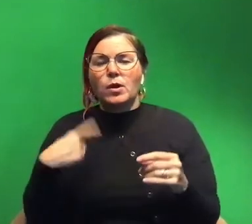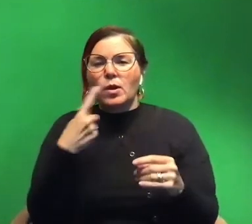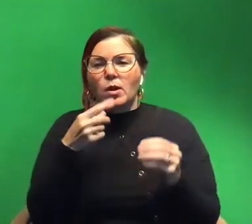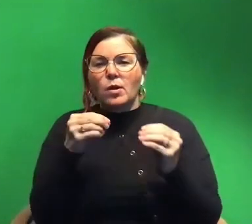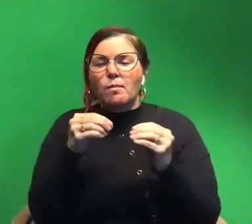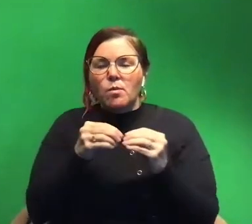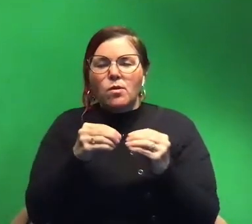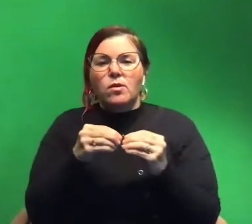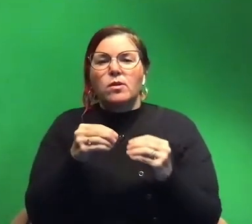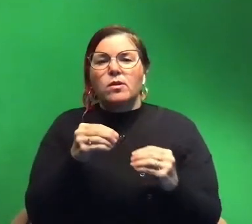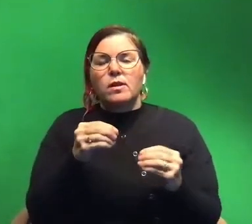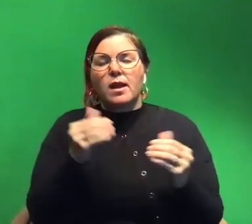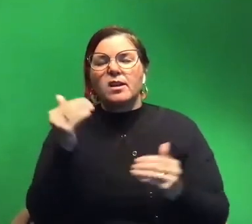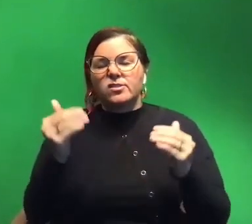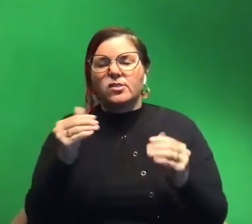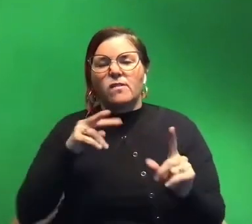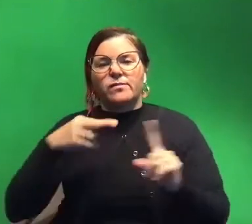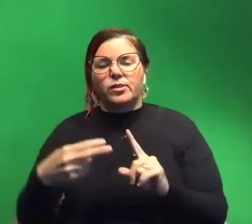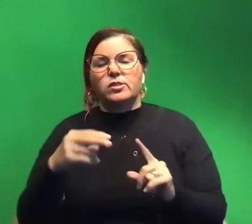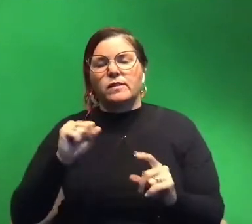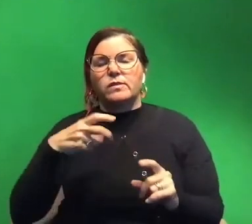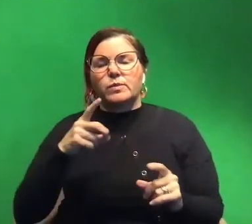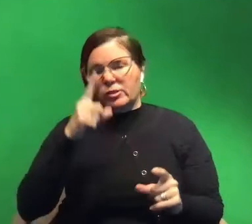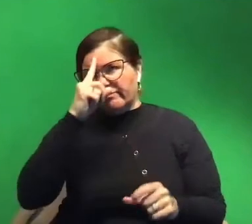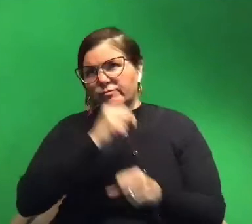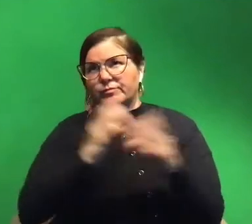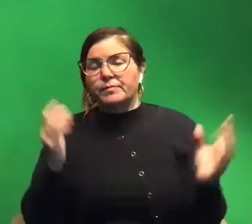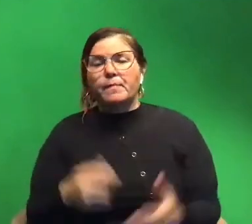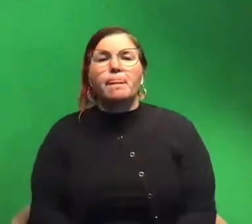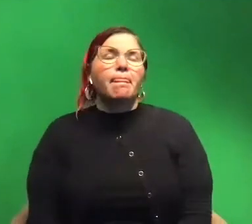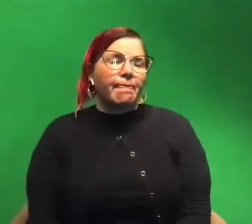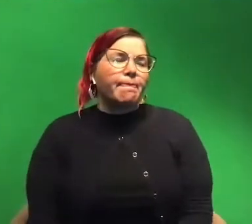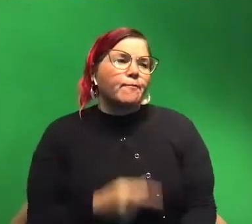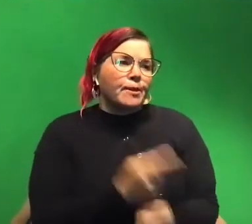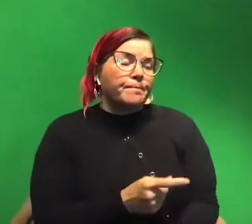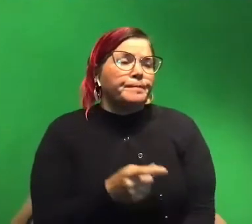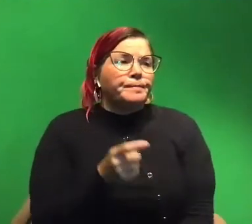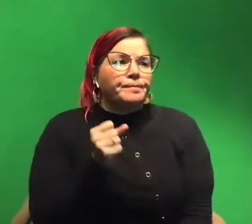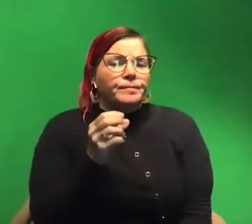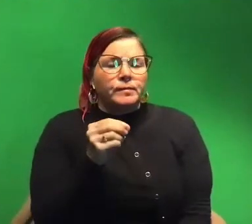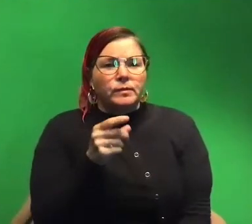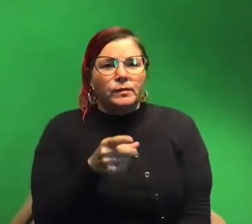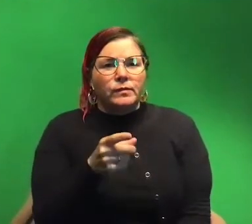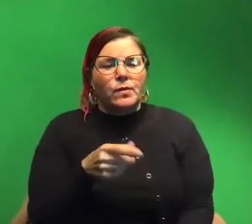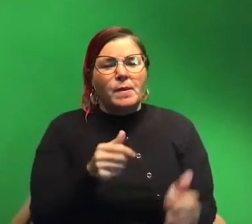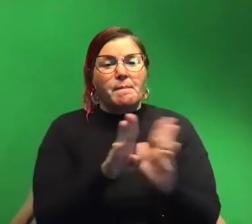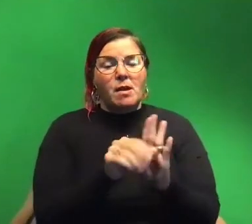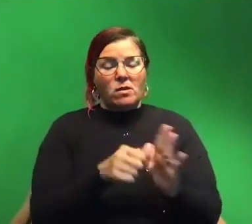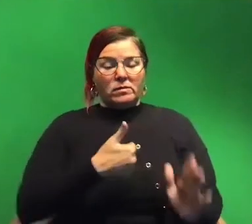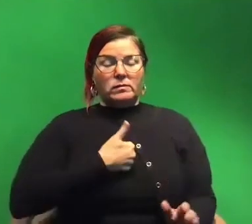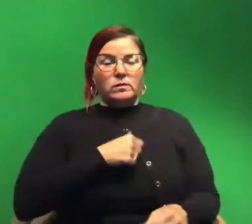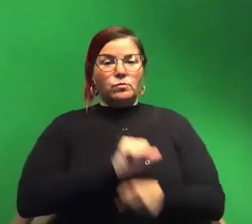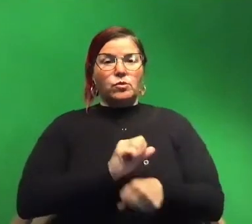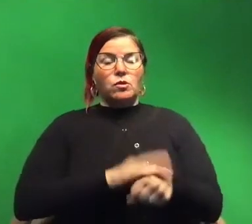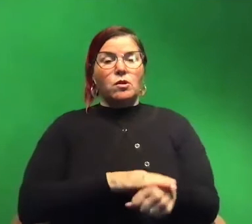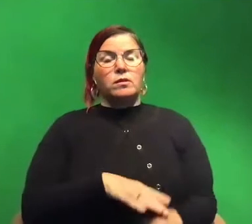know like like the adult squid that you expect to see. Right. Um so so for a little bit of background I worked on